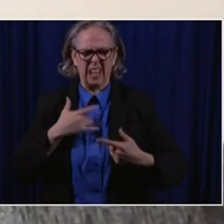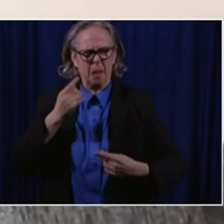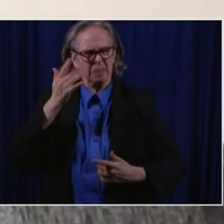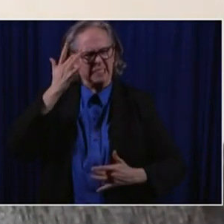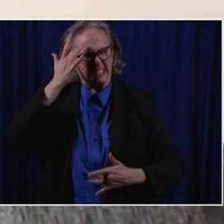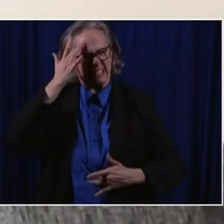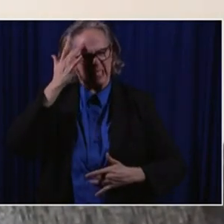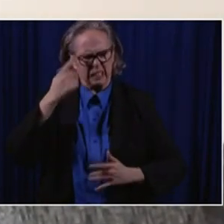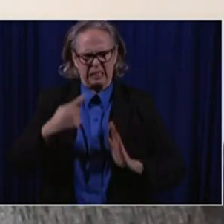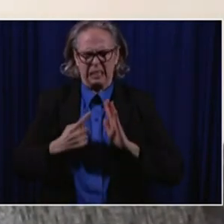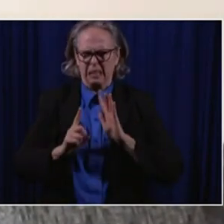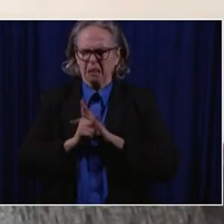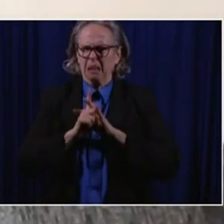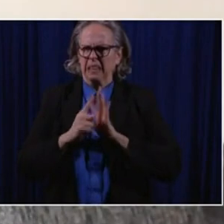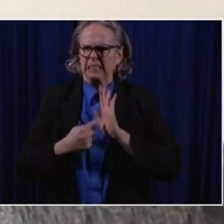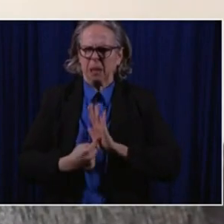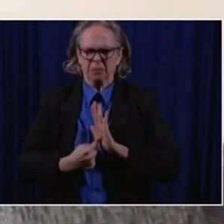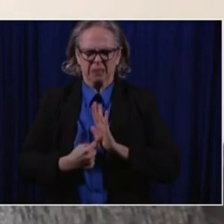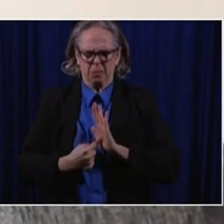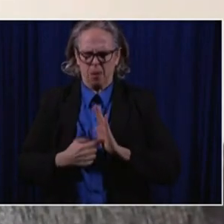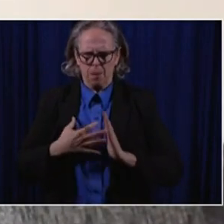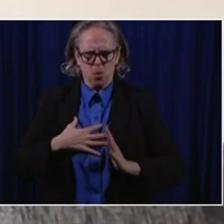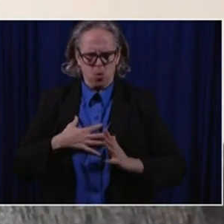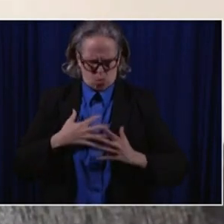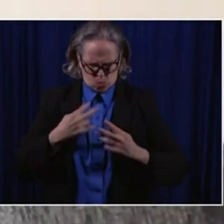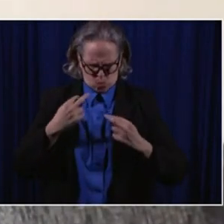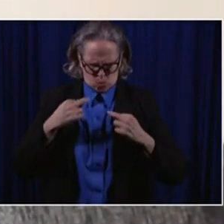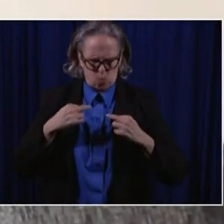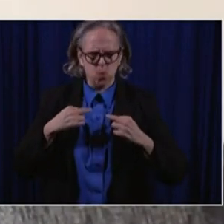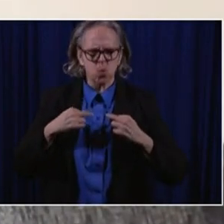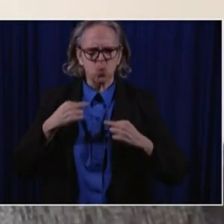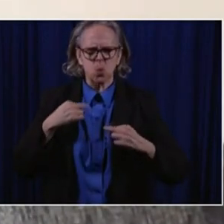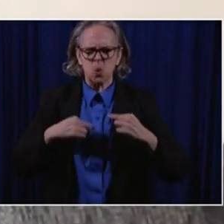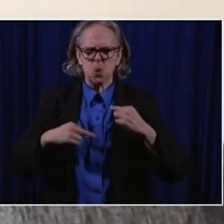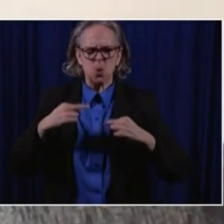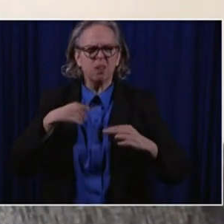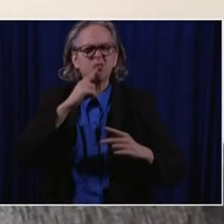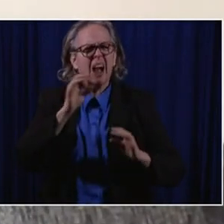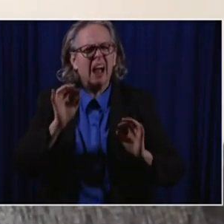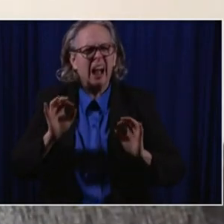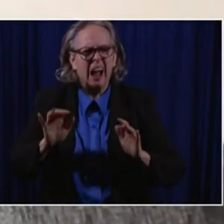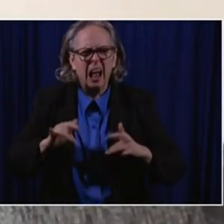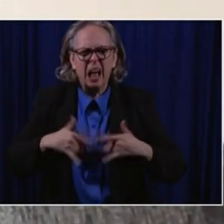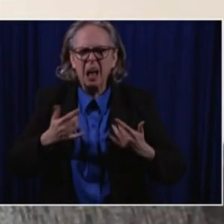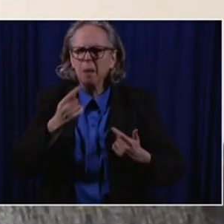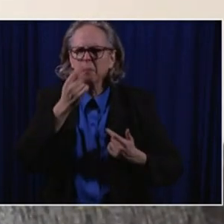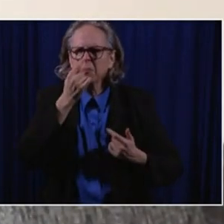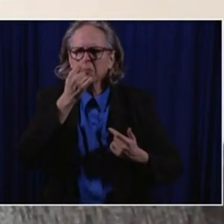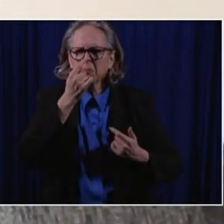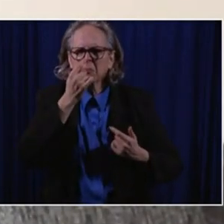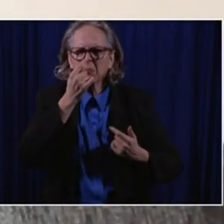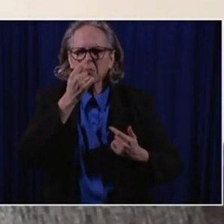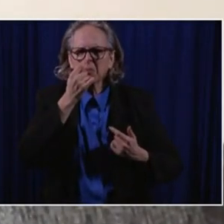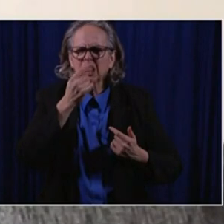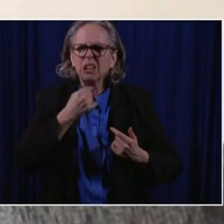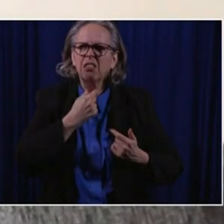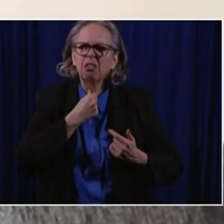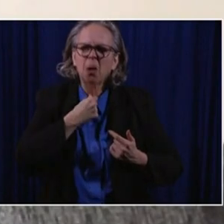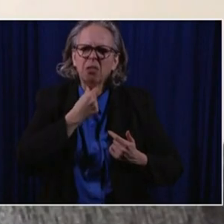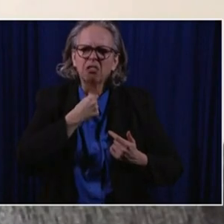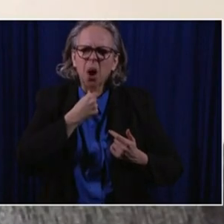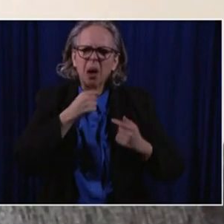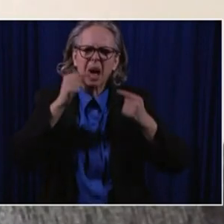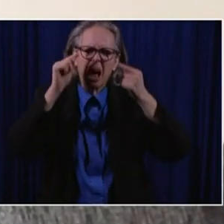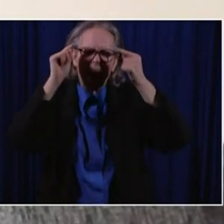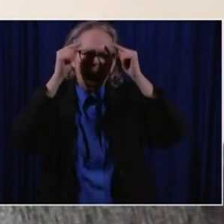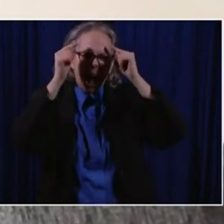I ended up having just congestion, sore throat, headache, really didn't think anything of it.